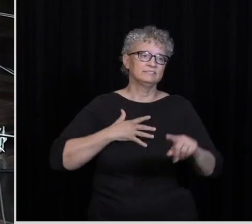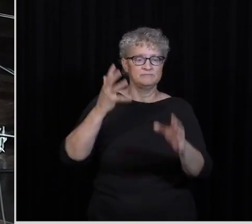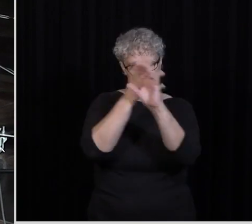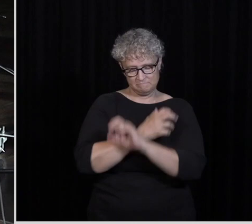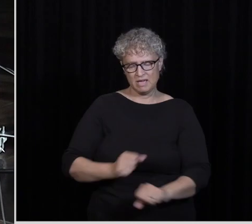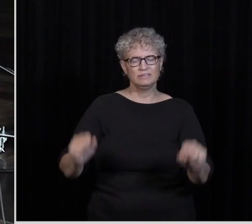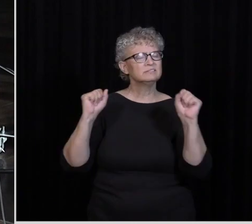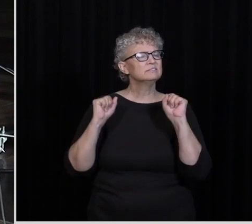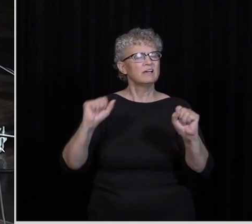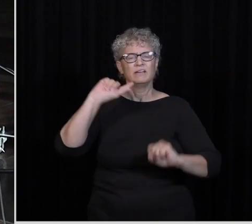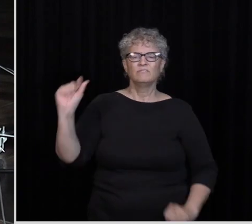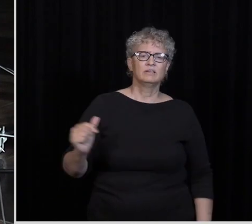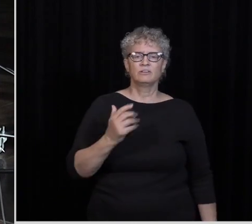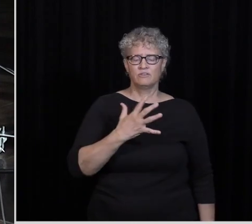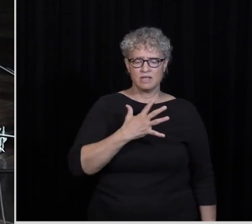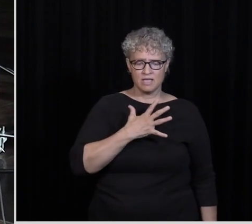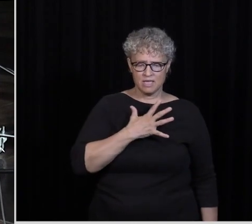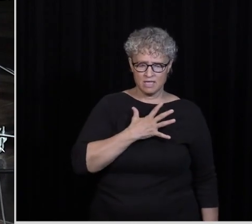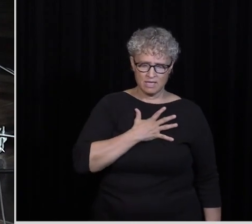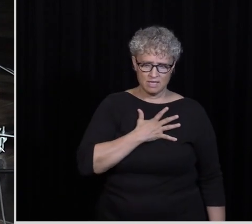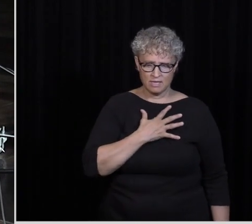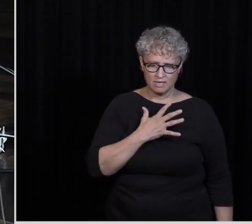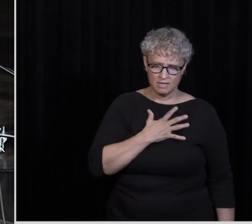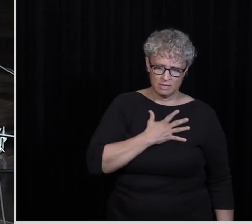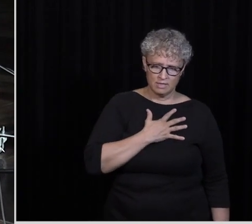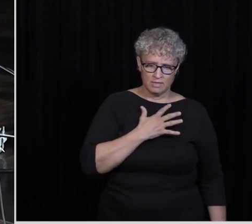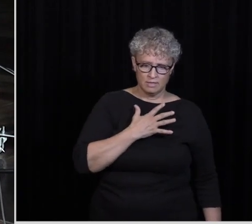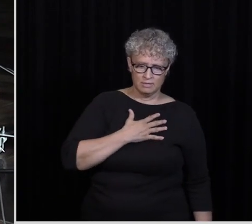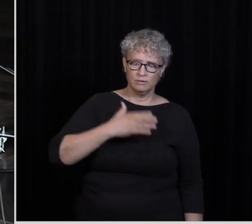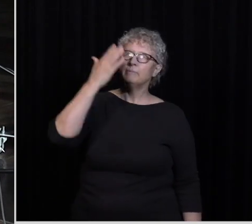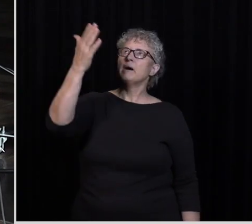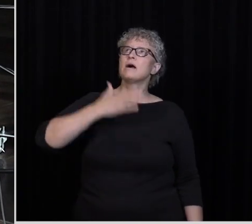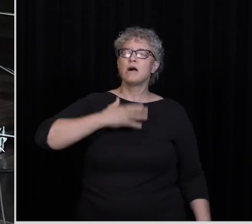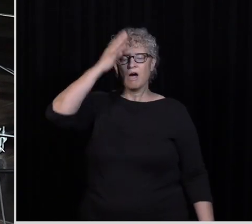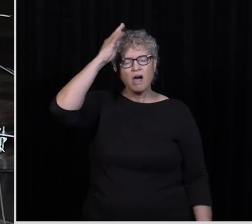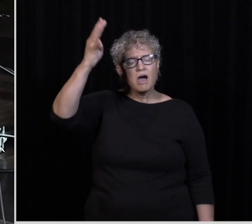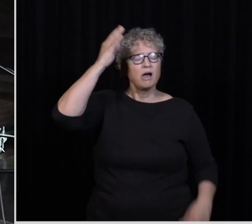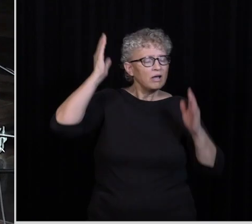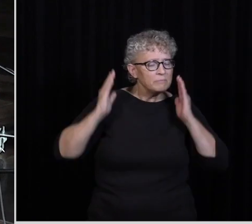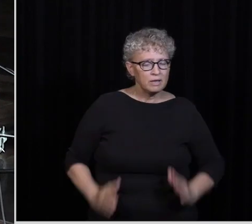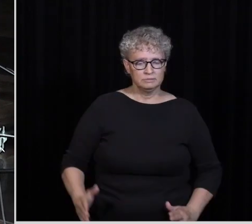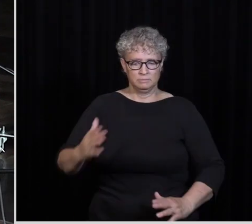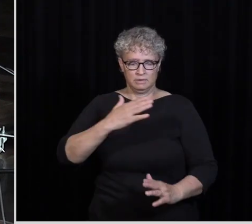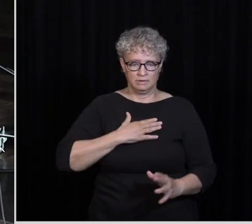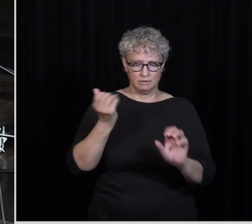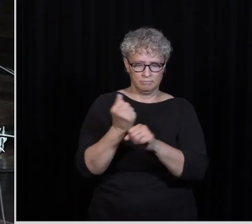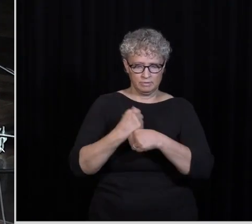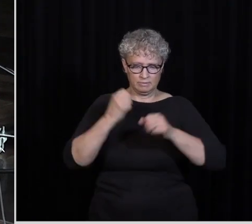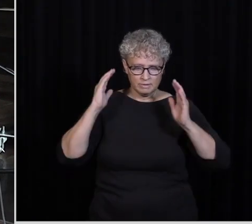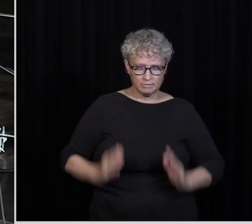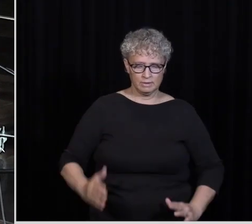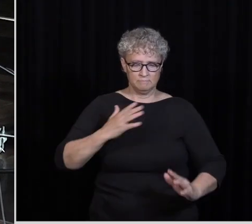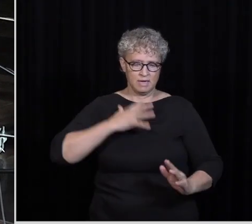answer My saving grace You are my author, my maker You are my author, my maker are